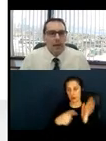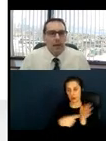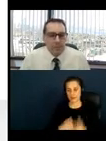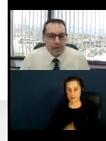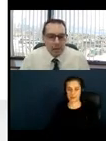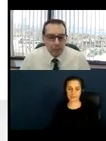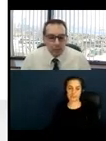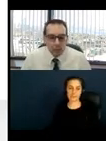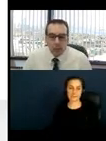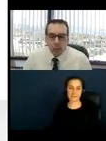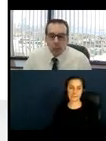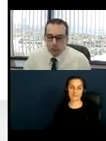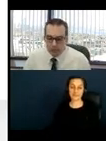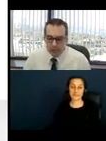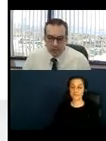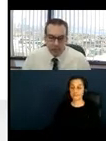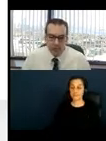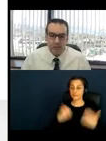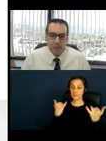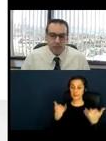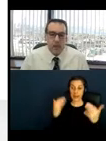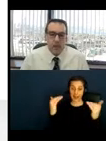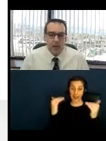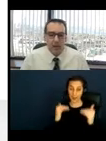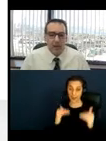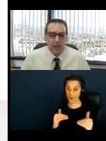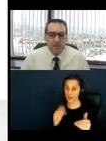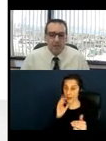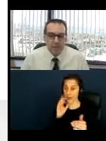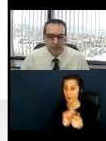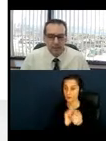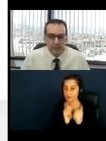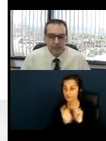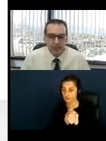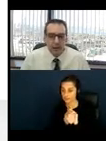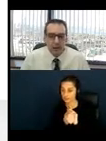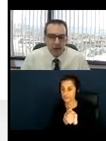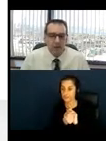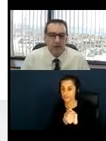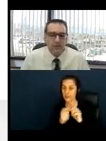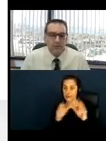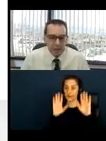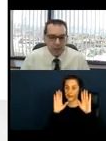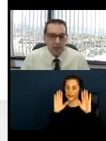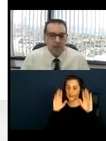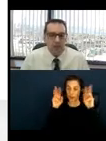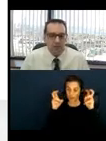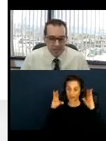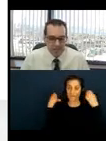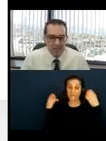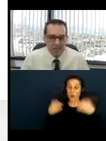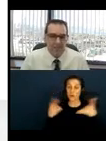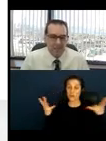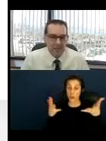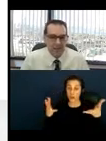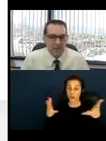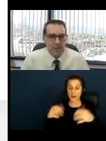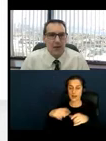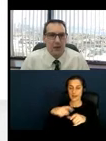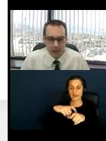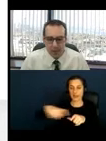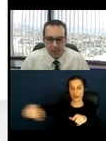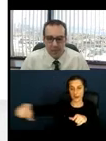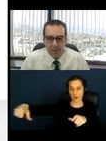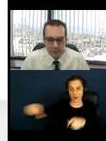I am now switching gears to focus on specifically on sidewalk accessibility considerations